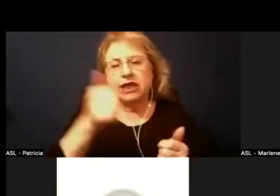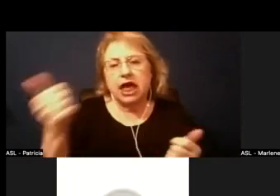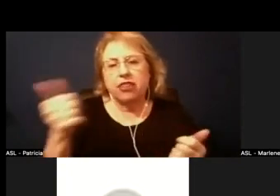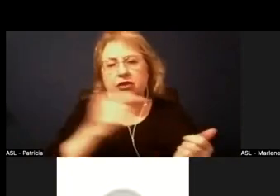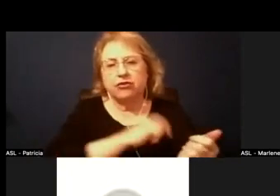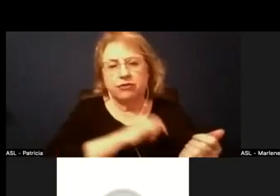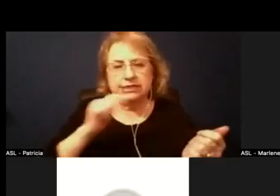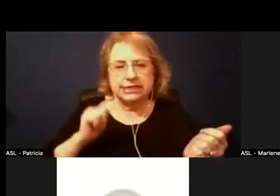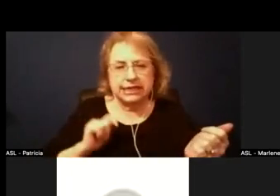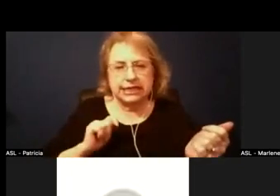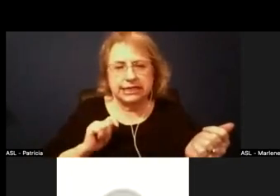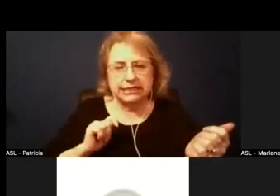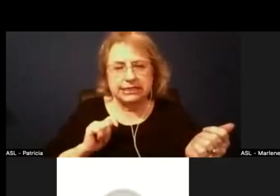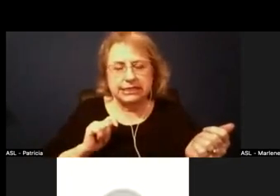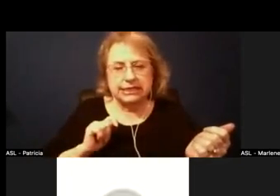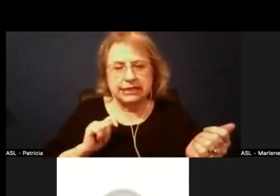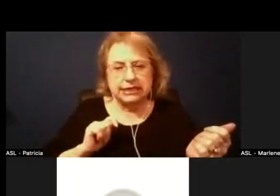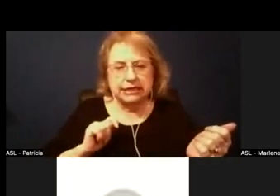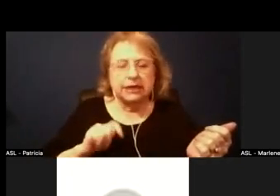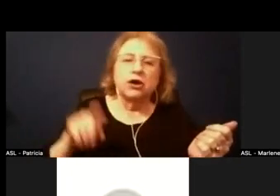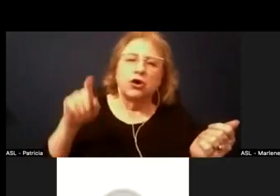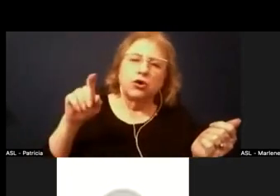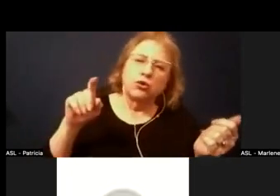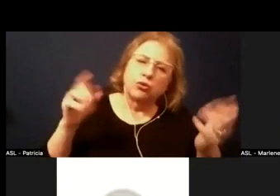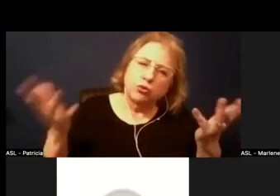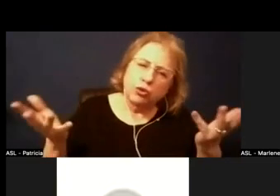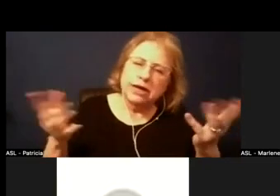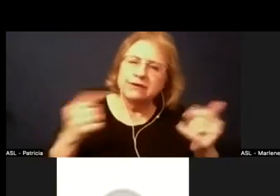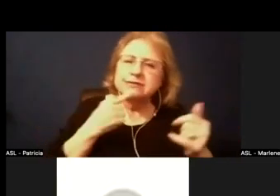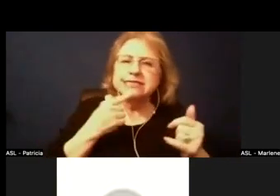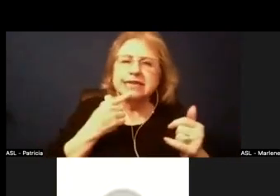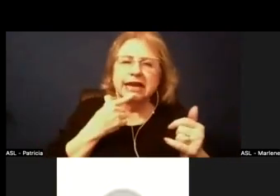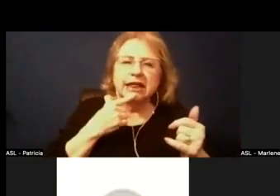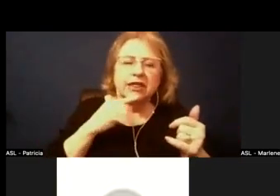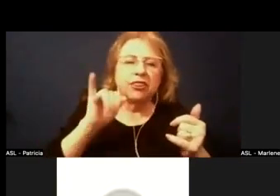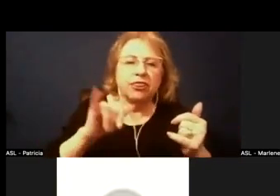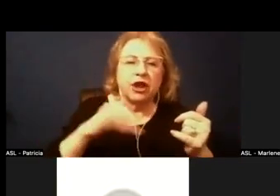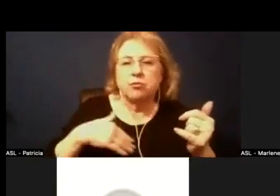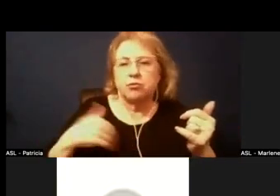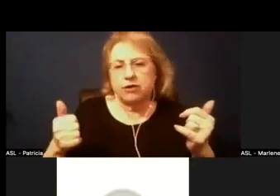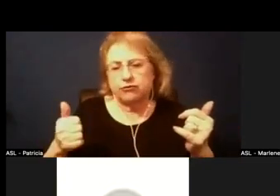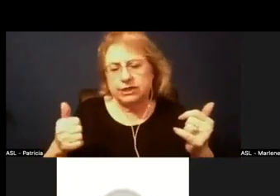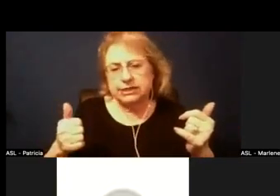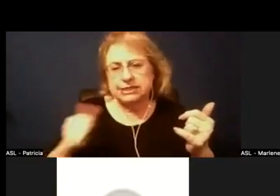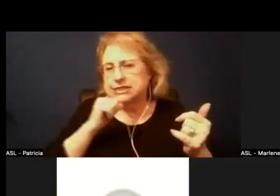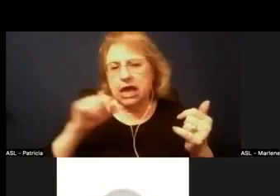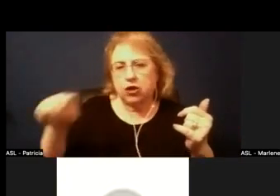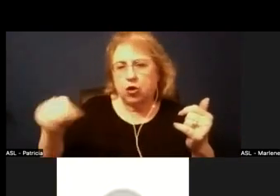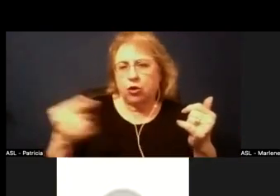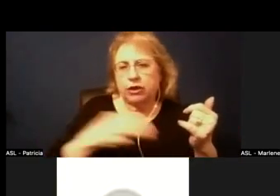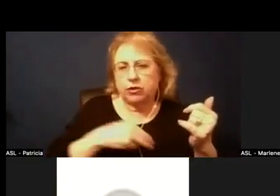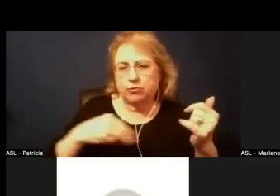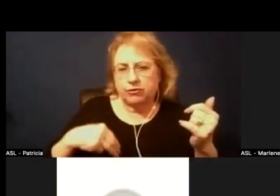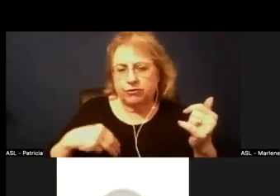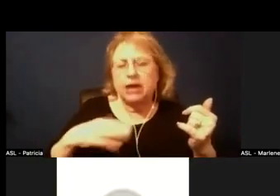um would have stated really their preference and not only their preference but why that is their